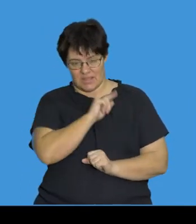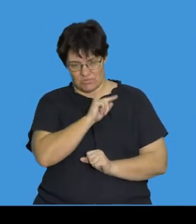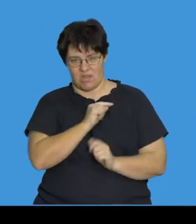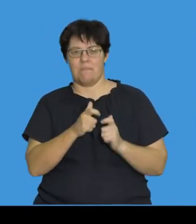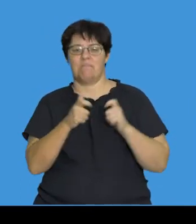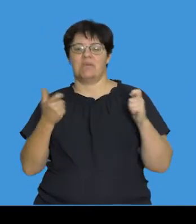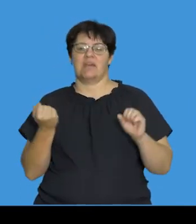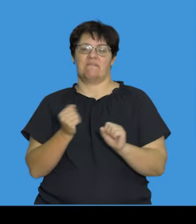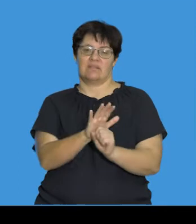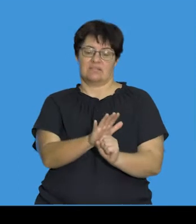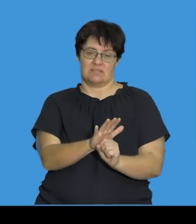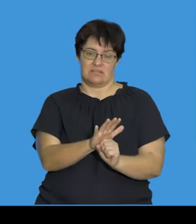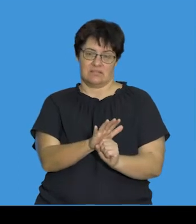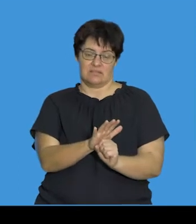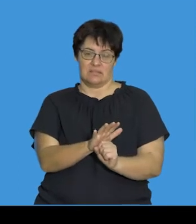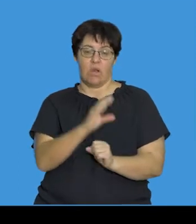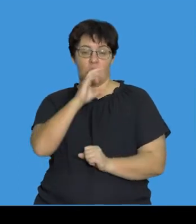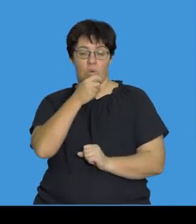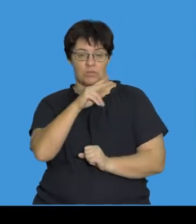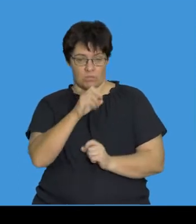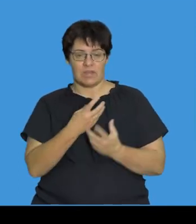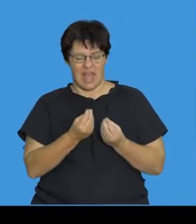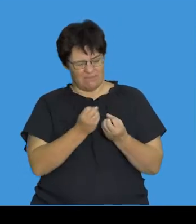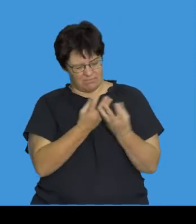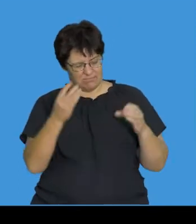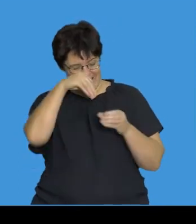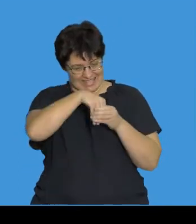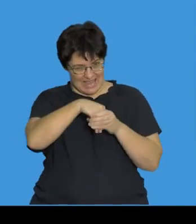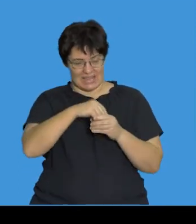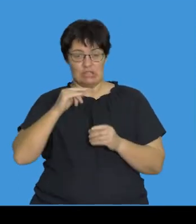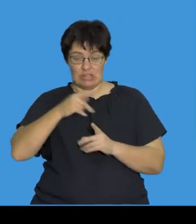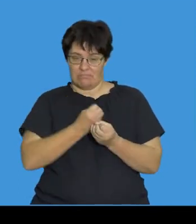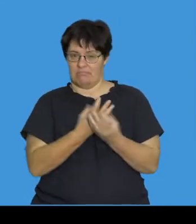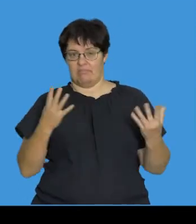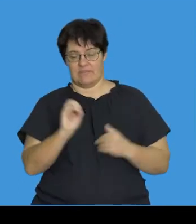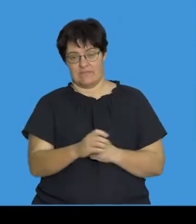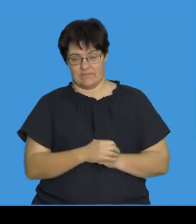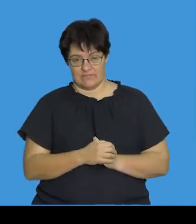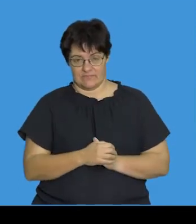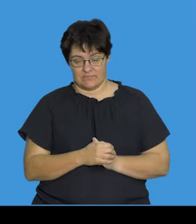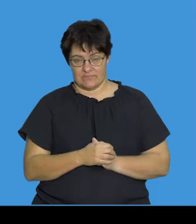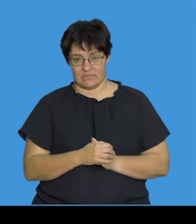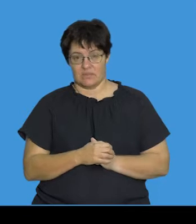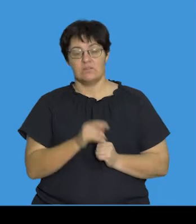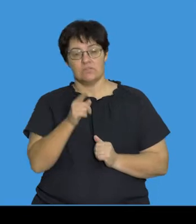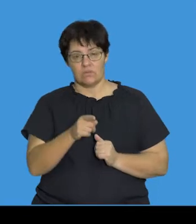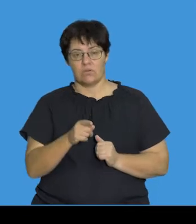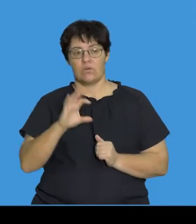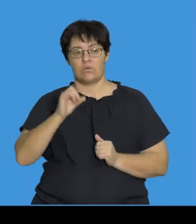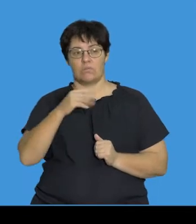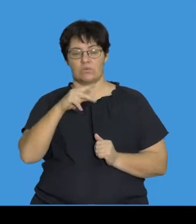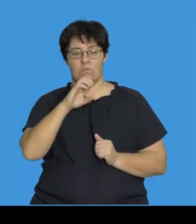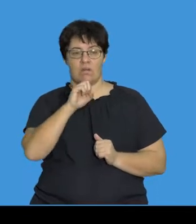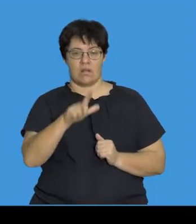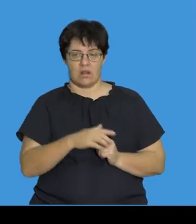larger because chromosomes contain many genes. Chromosomal mutations are sometimes referred to as